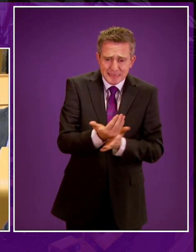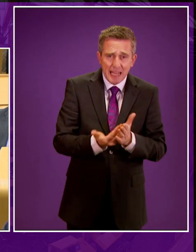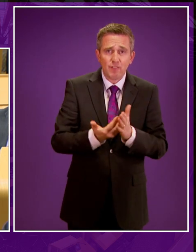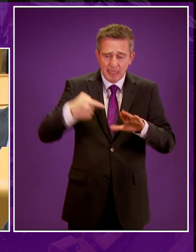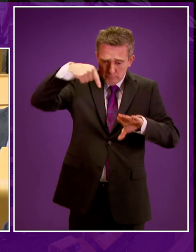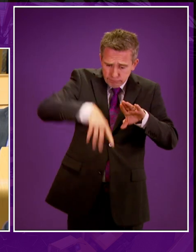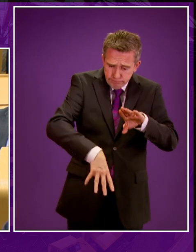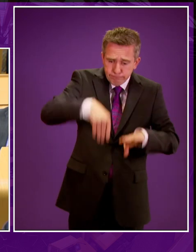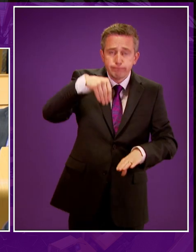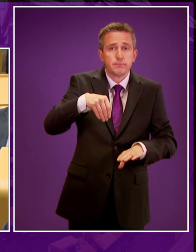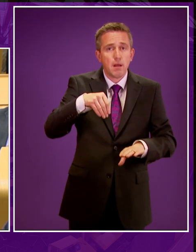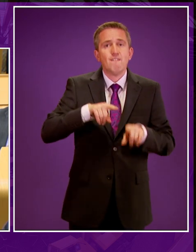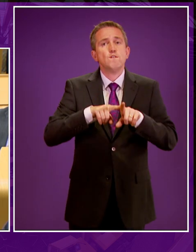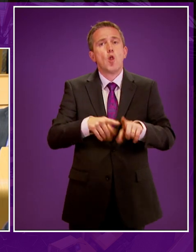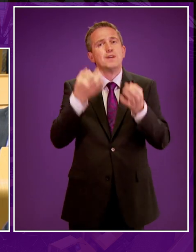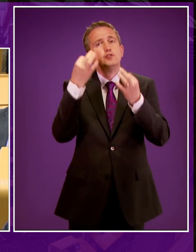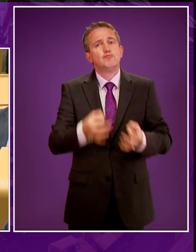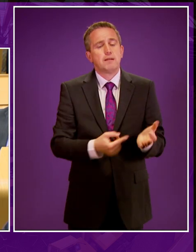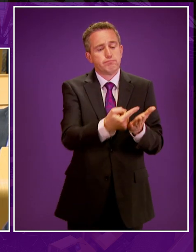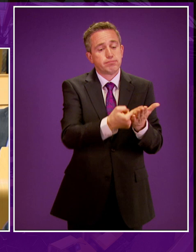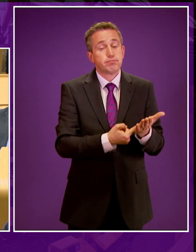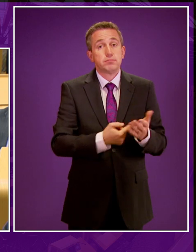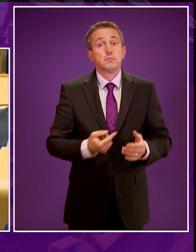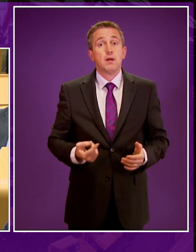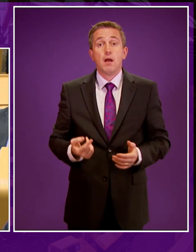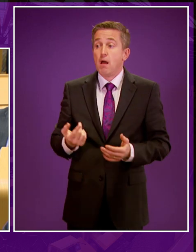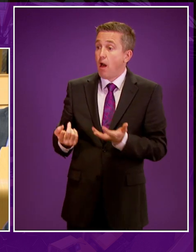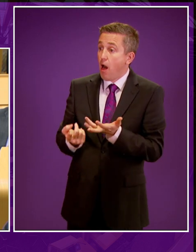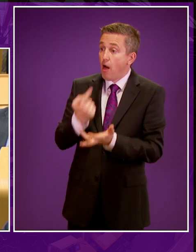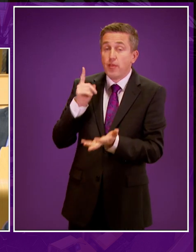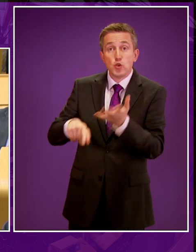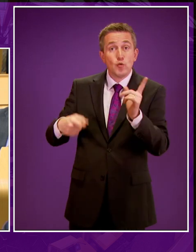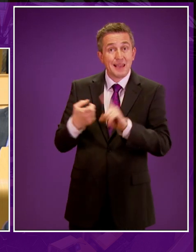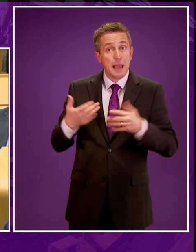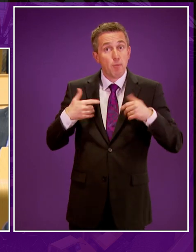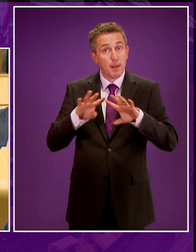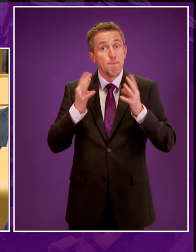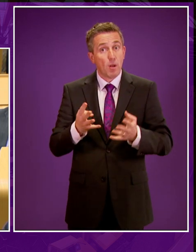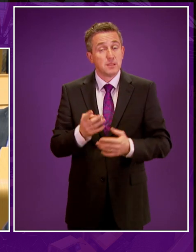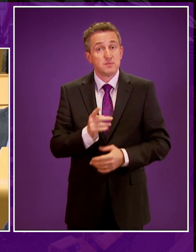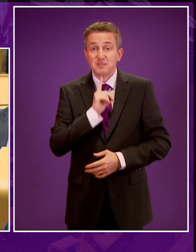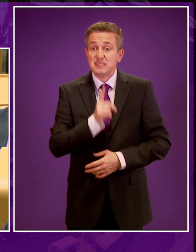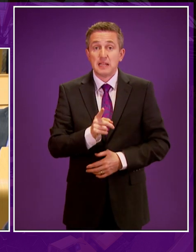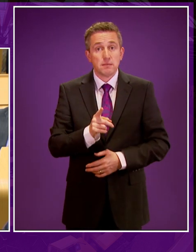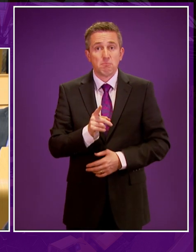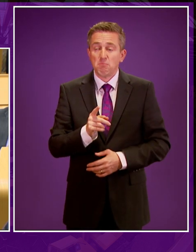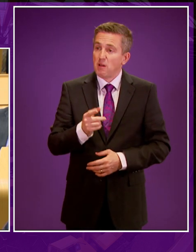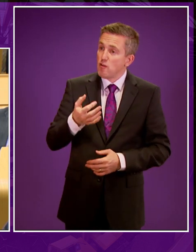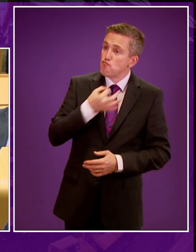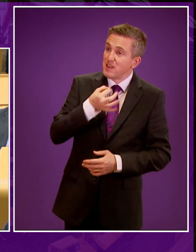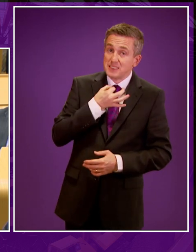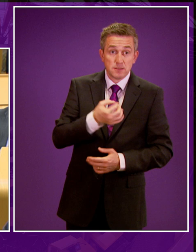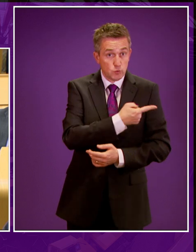reserves subject to robust regulation. Public health bodies in other parts of the UK have concluded the potential risks to public health